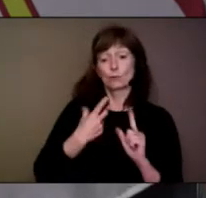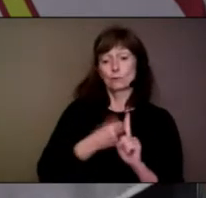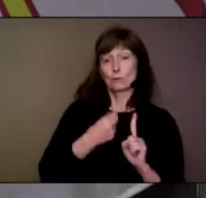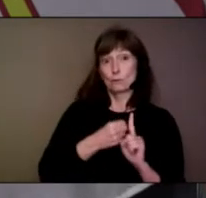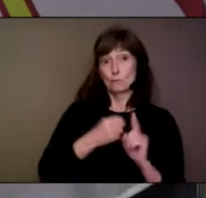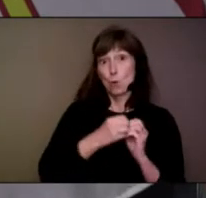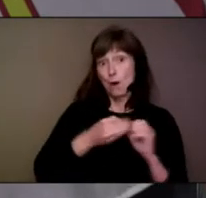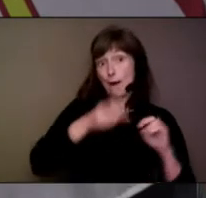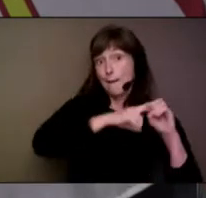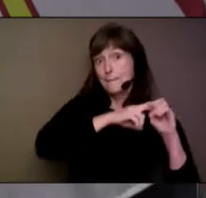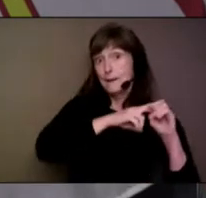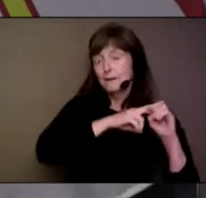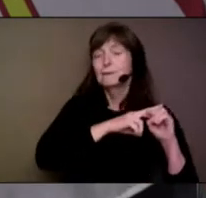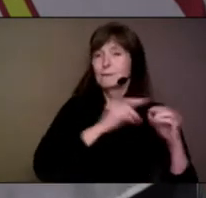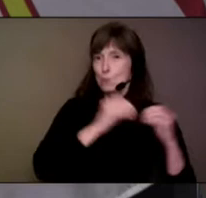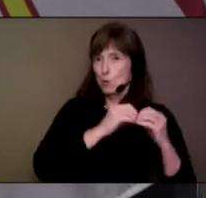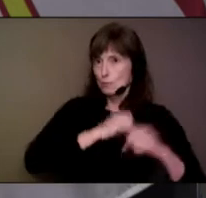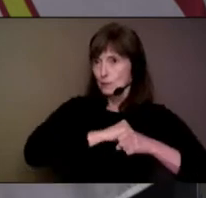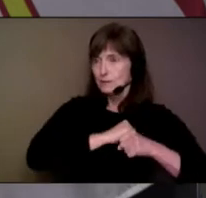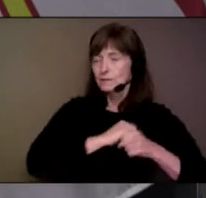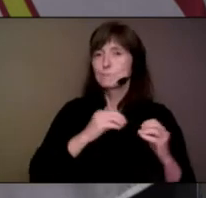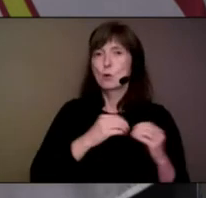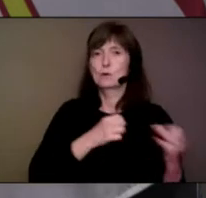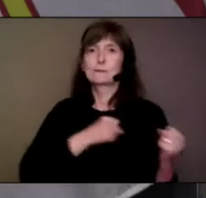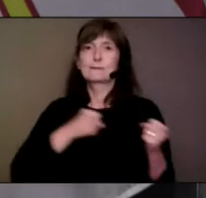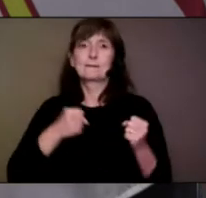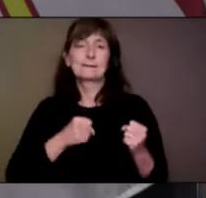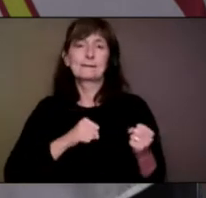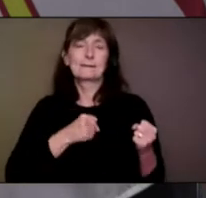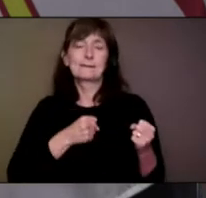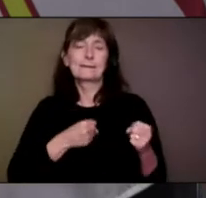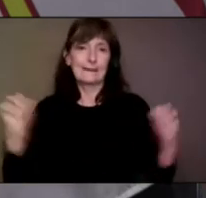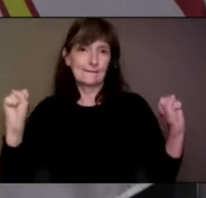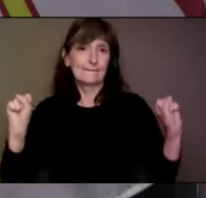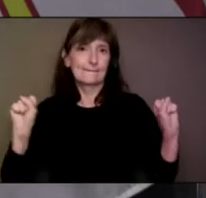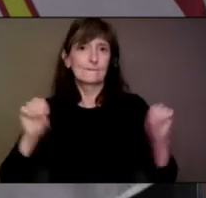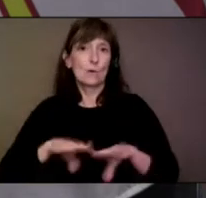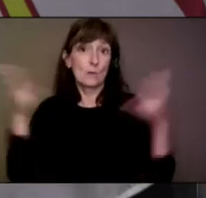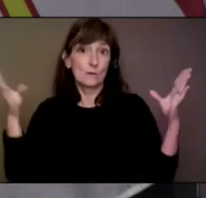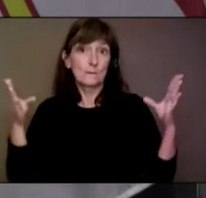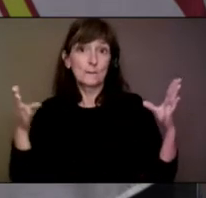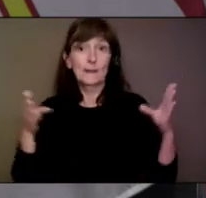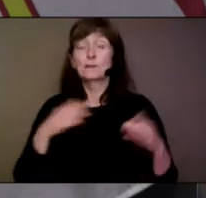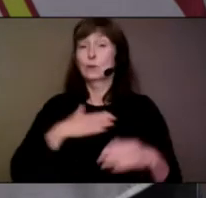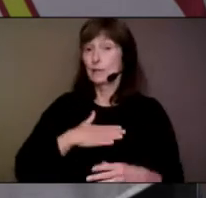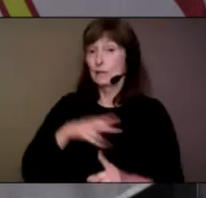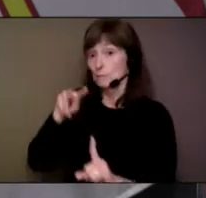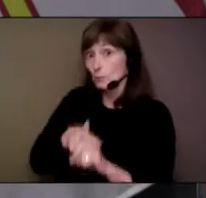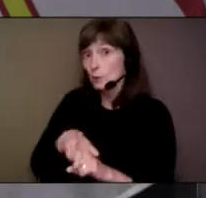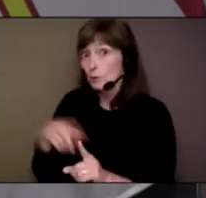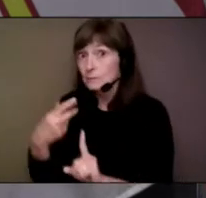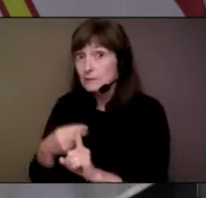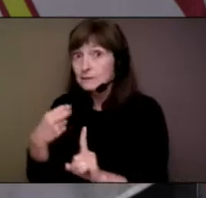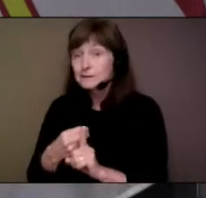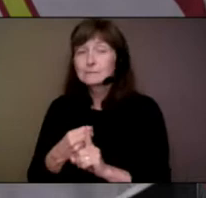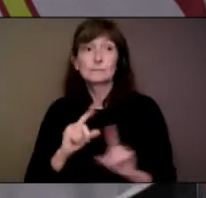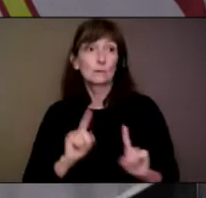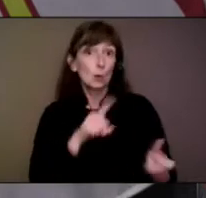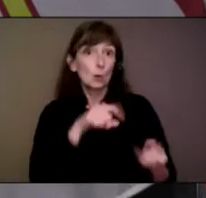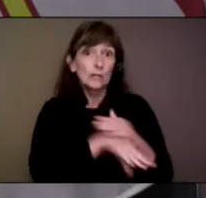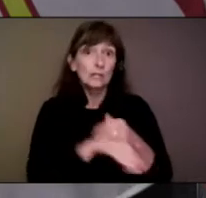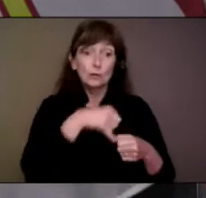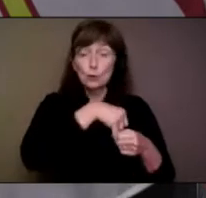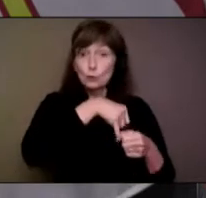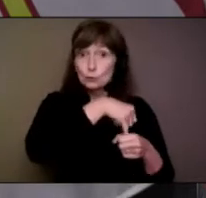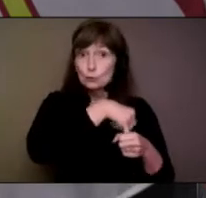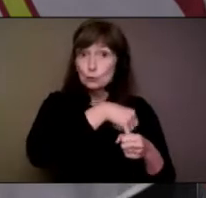So please visit our website and look for a vaccination appointment in your region. Visit your local pharmacy or check